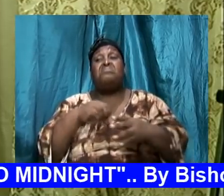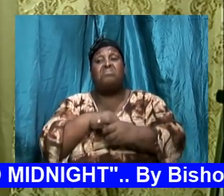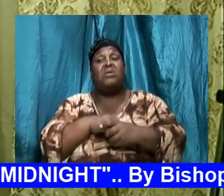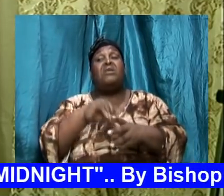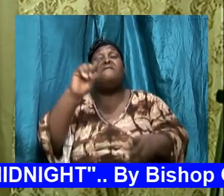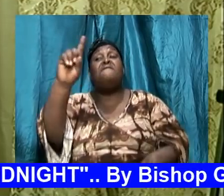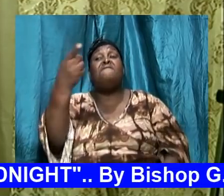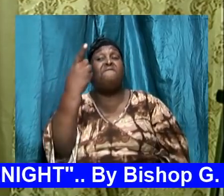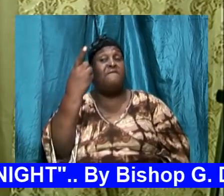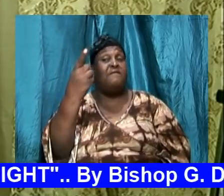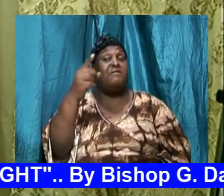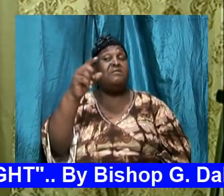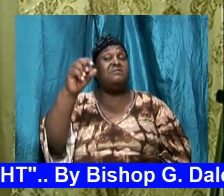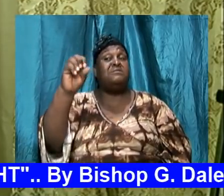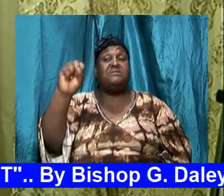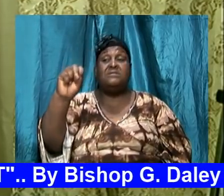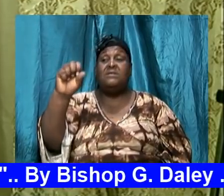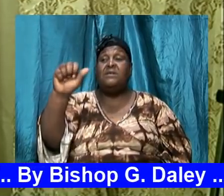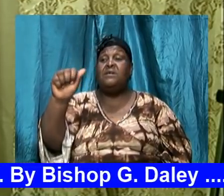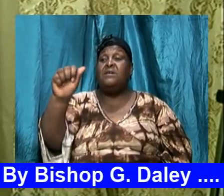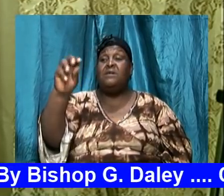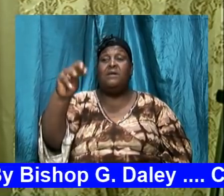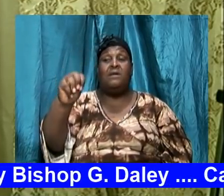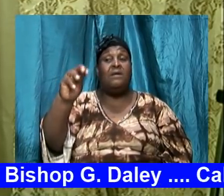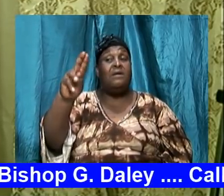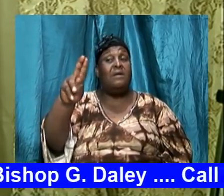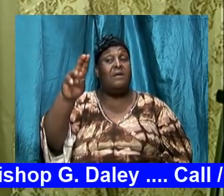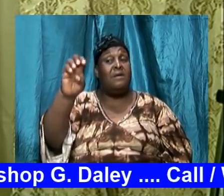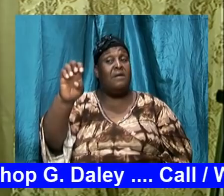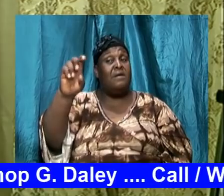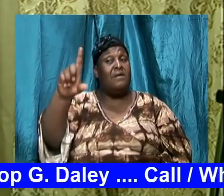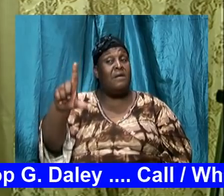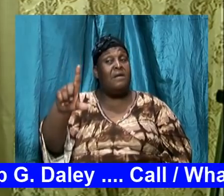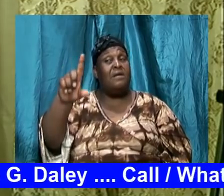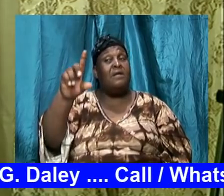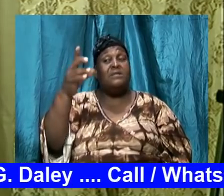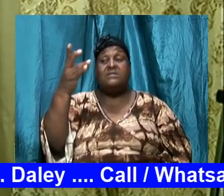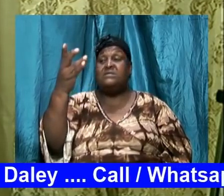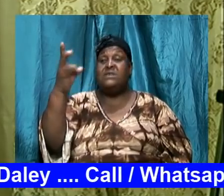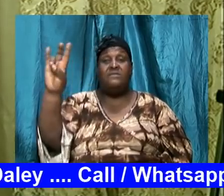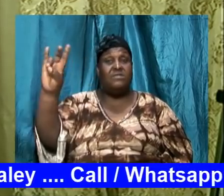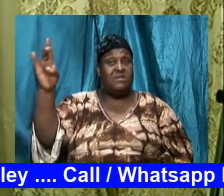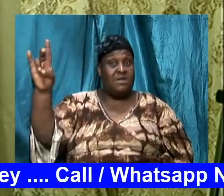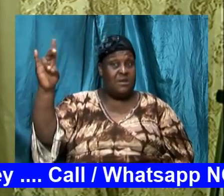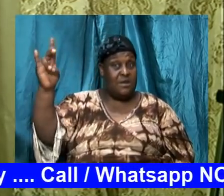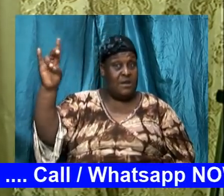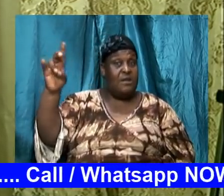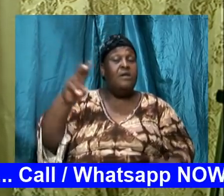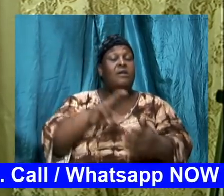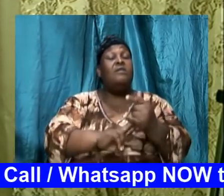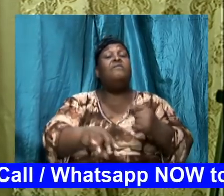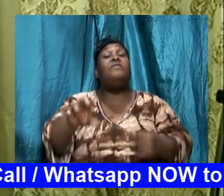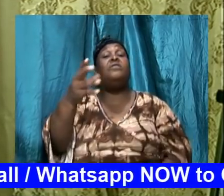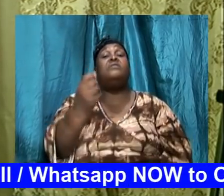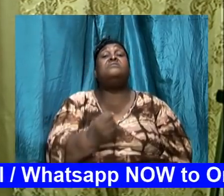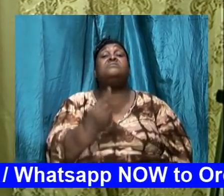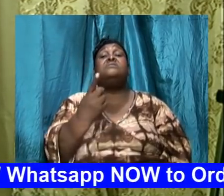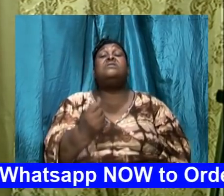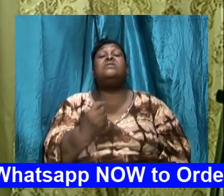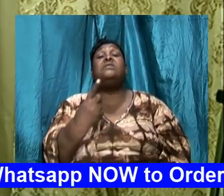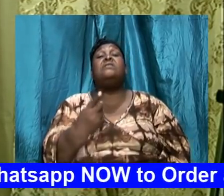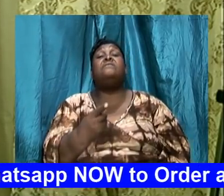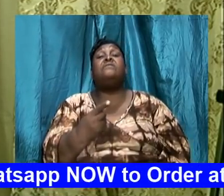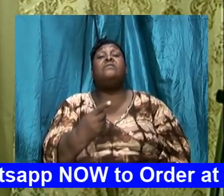Samuel 17 and verse 11. The words what they heard caused them to be dismayed and to be